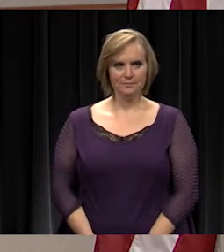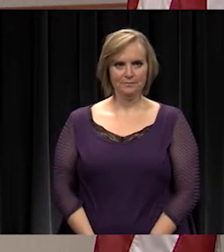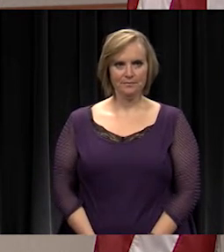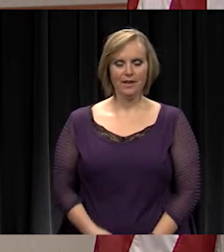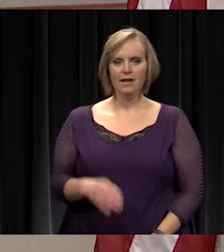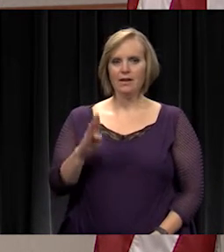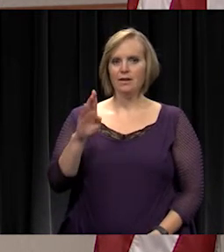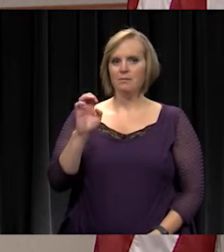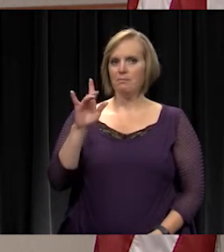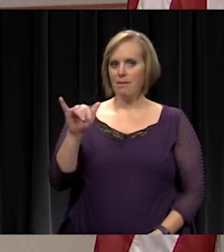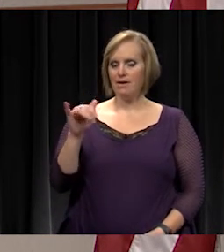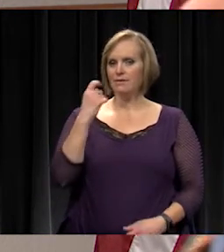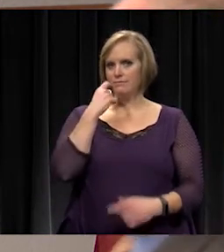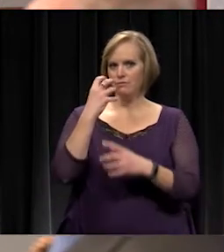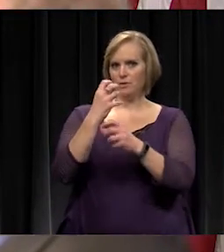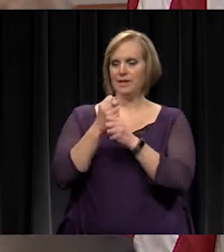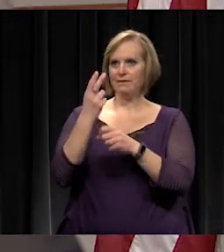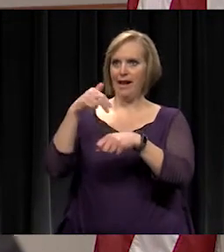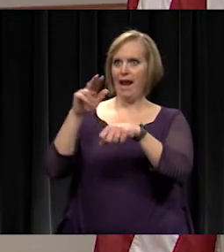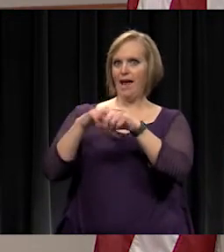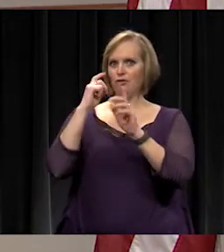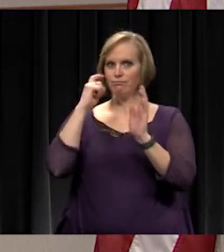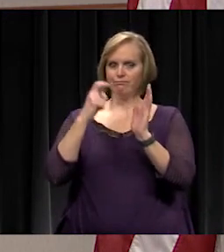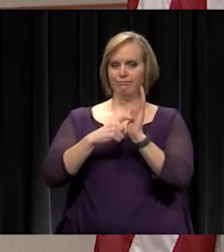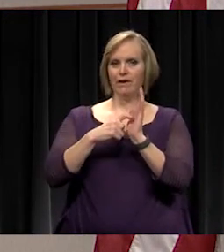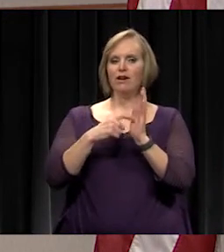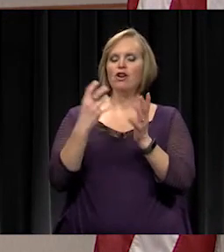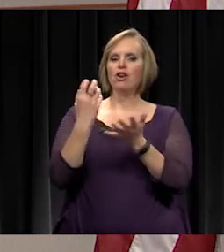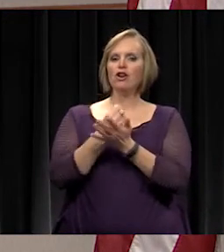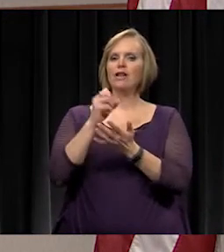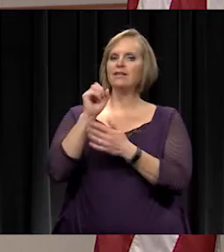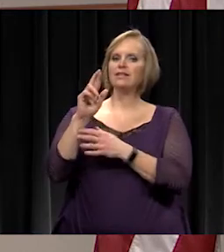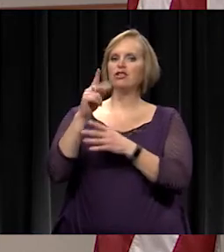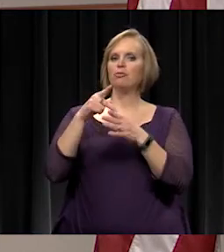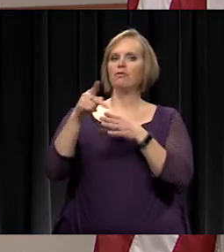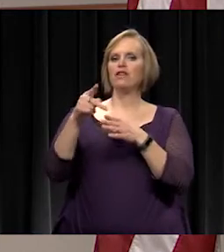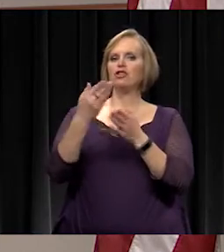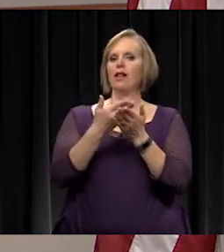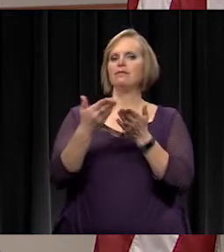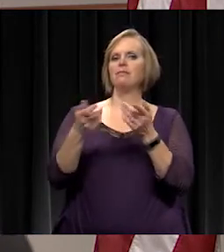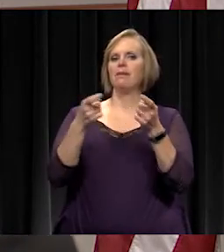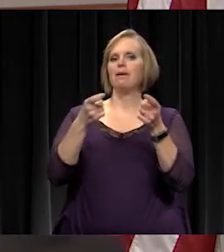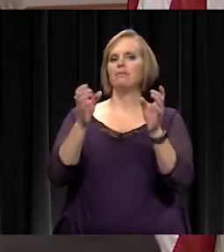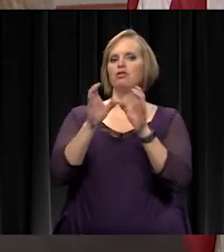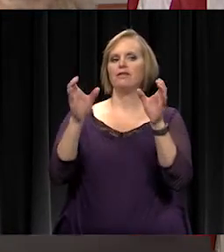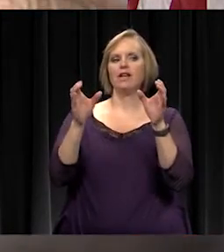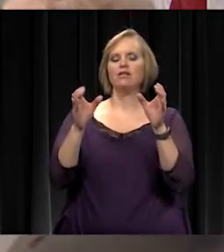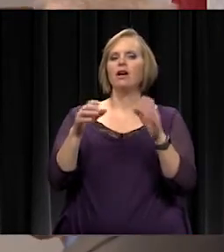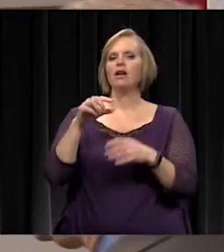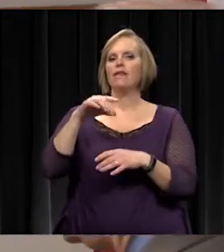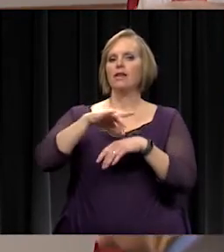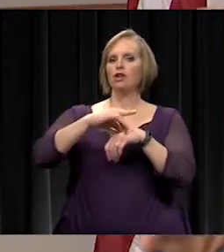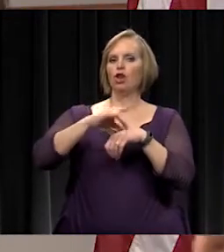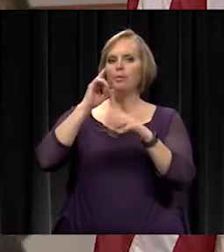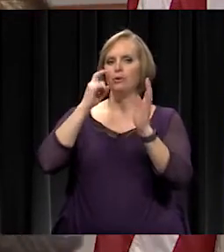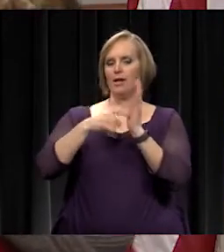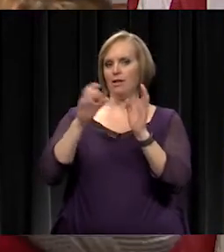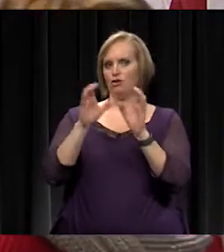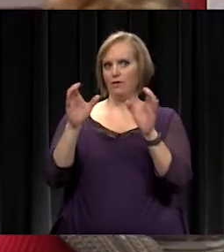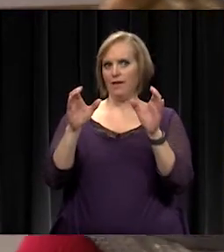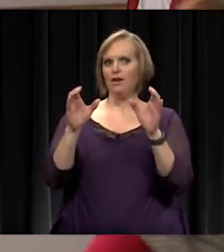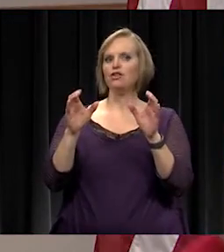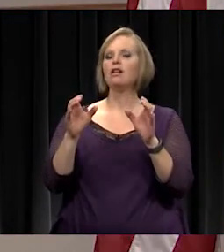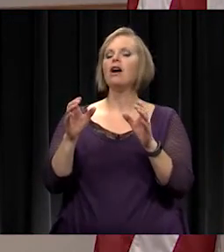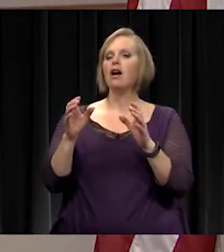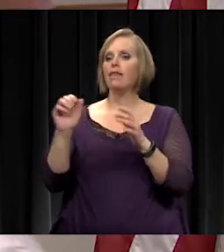Becky recently received national recognition, earning a senior professional and supply management certification. This is a globally recognized certification that has